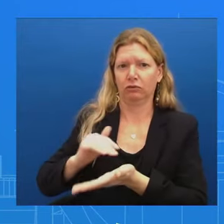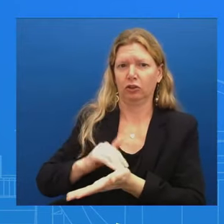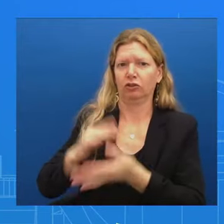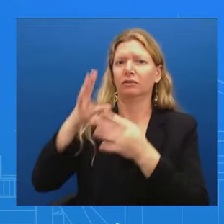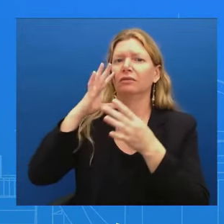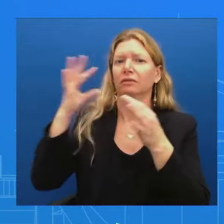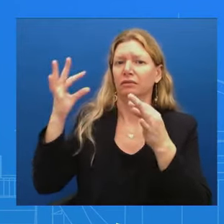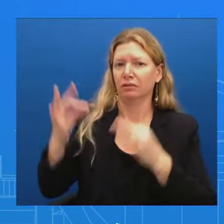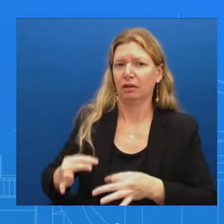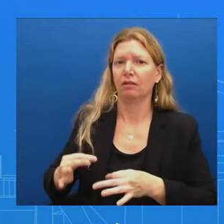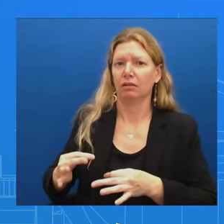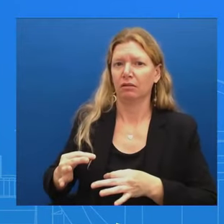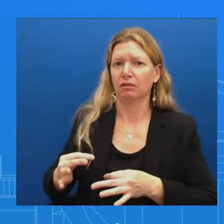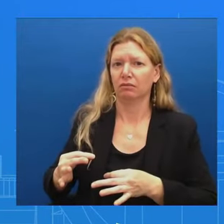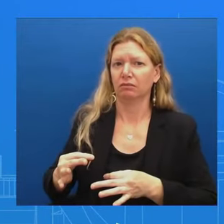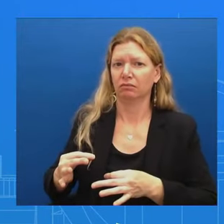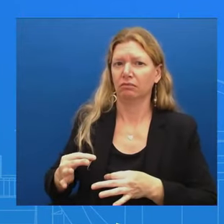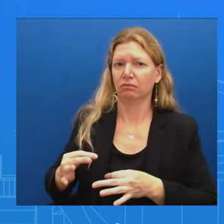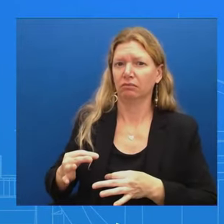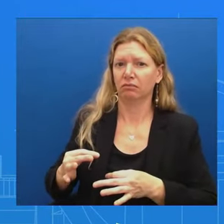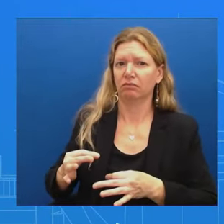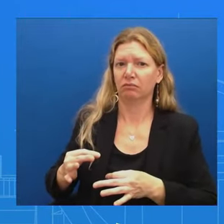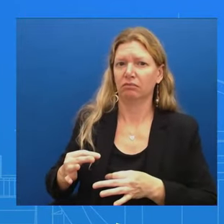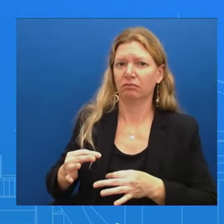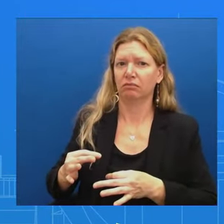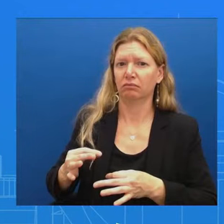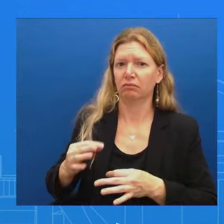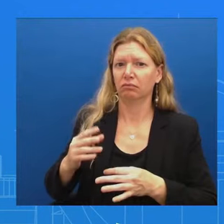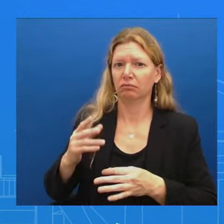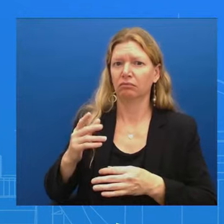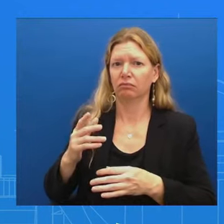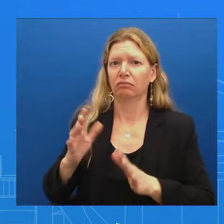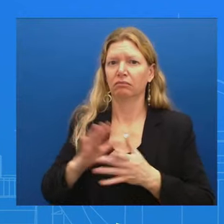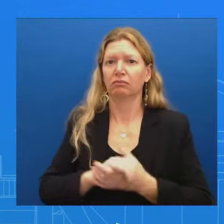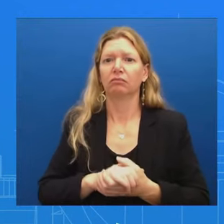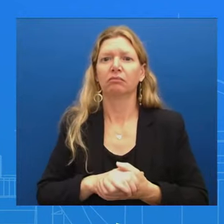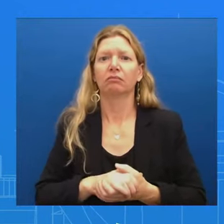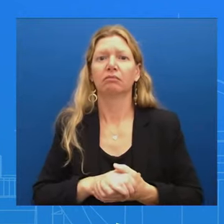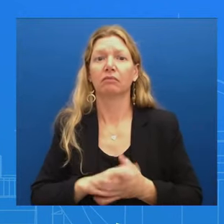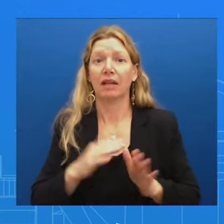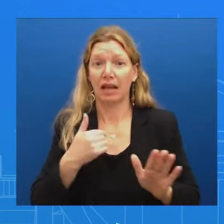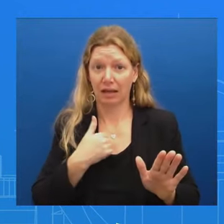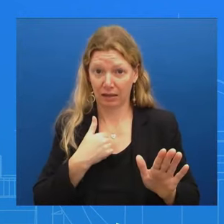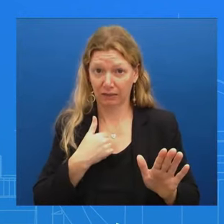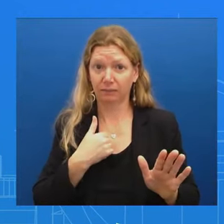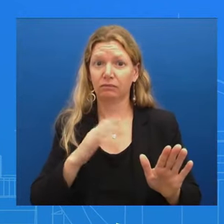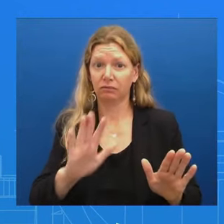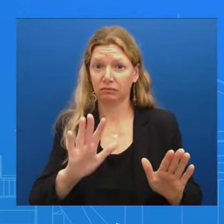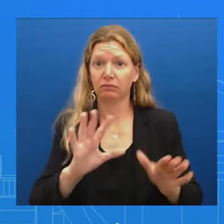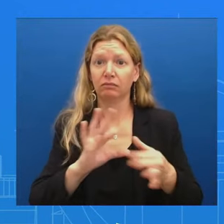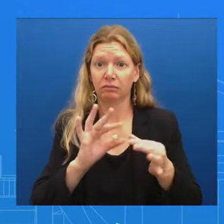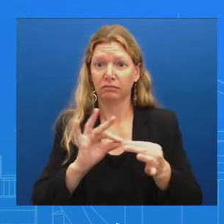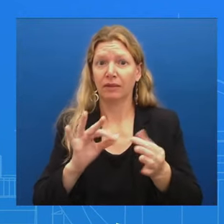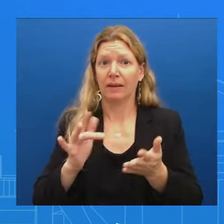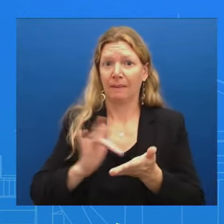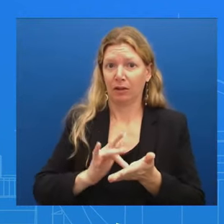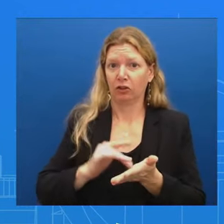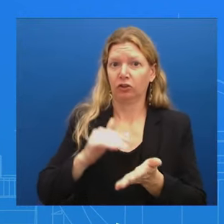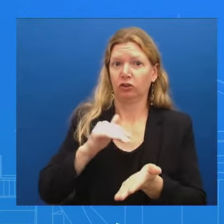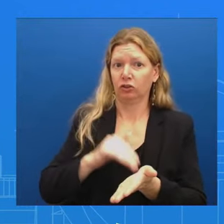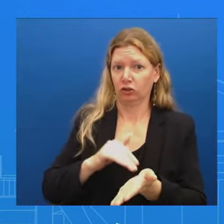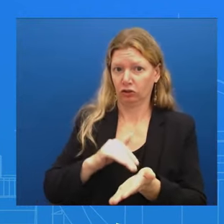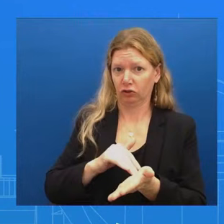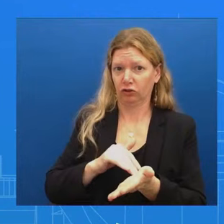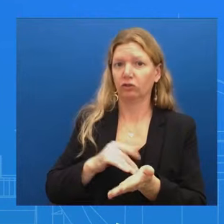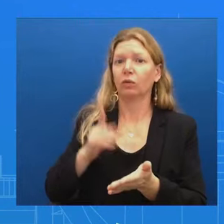have said The The medical doctor The president's doctor Is going to do a physical He's going to And he has always Put forward In the last two years A